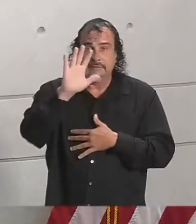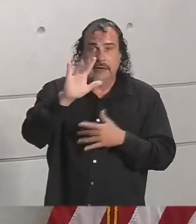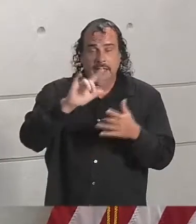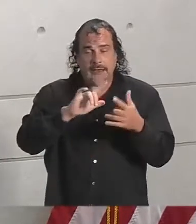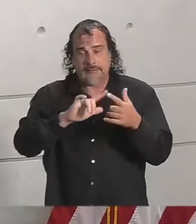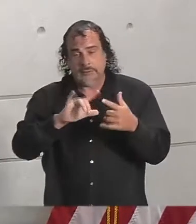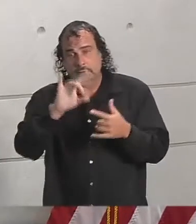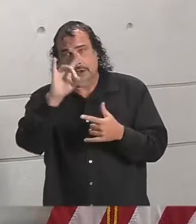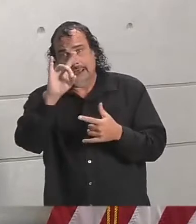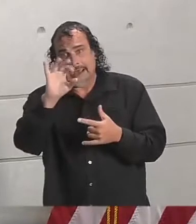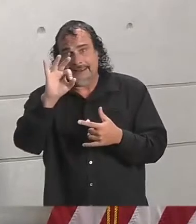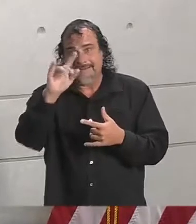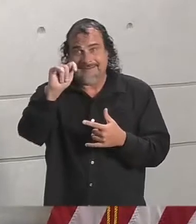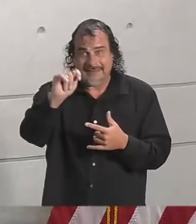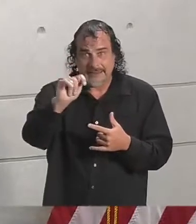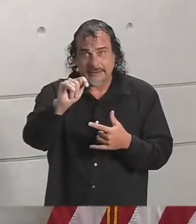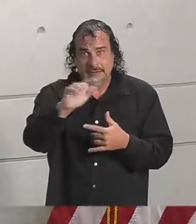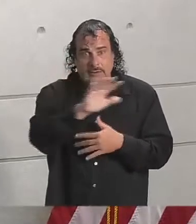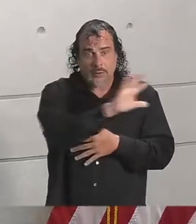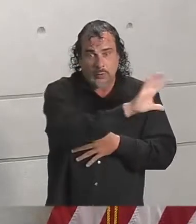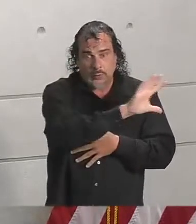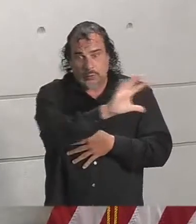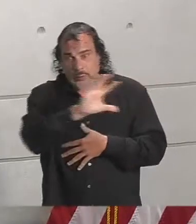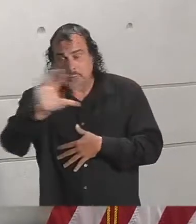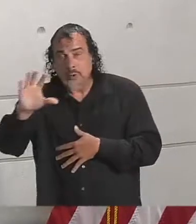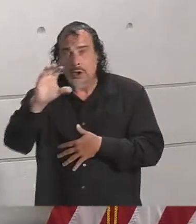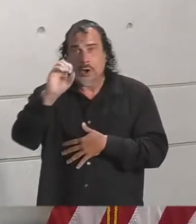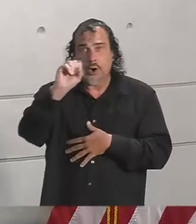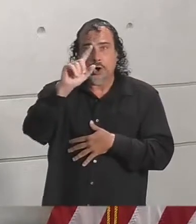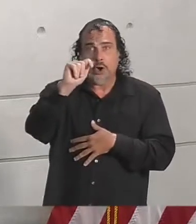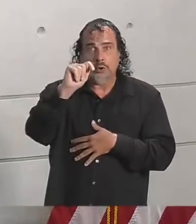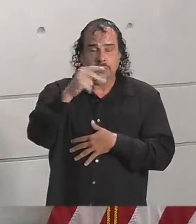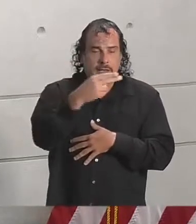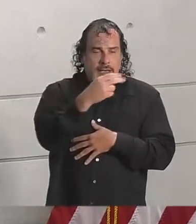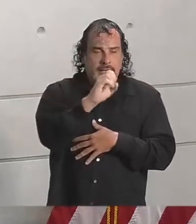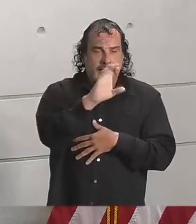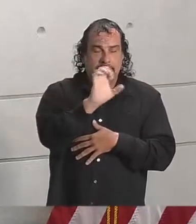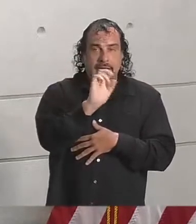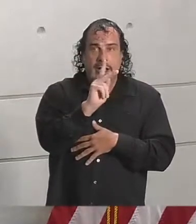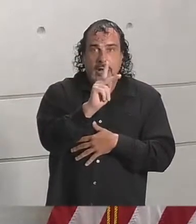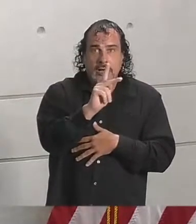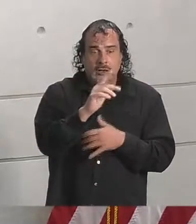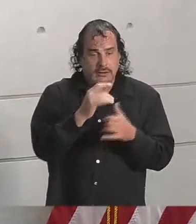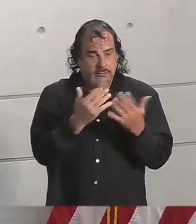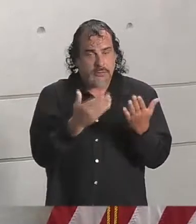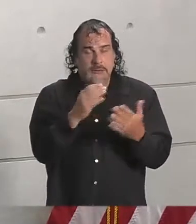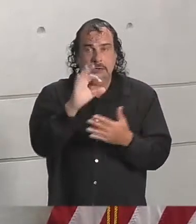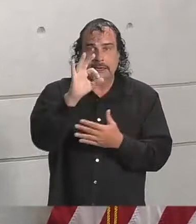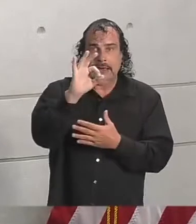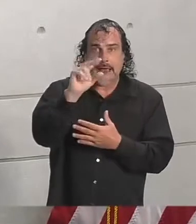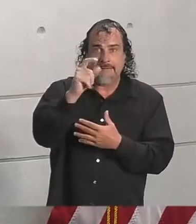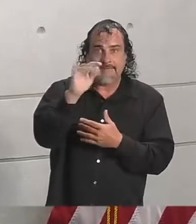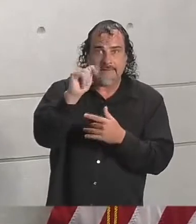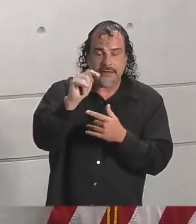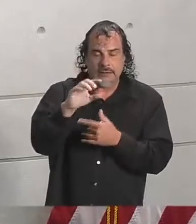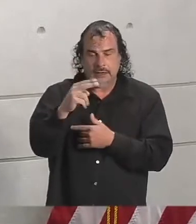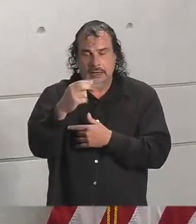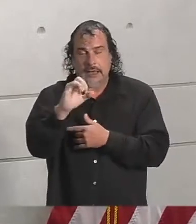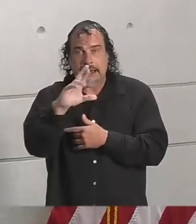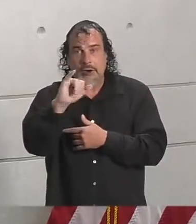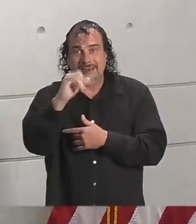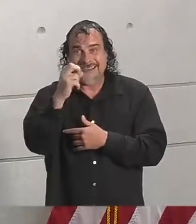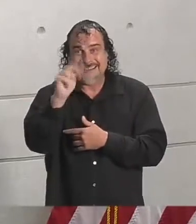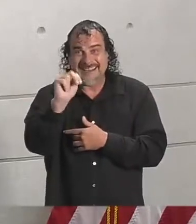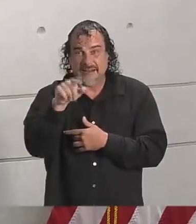8 feet overall coast surge. In Hancock County, that could be greater than 9 feet. In Harrison County,